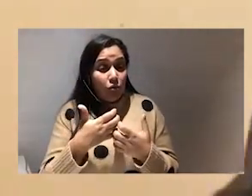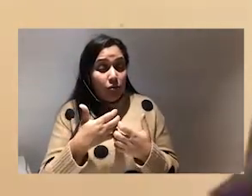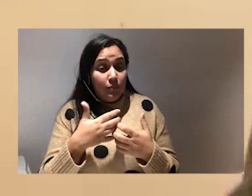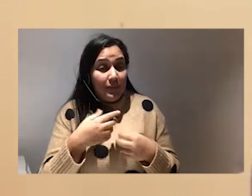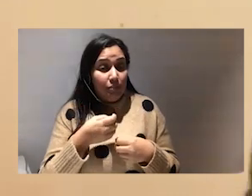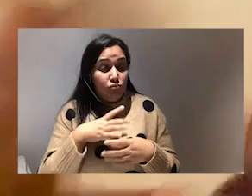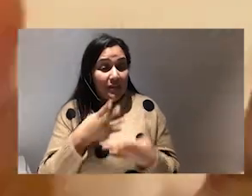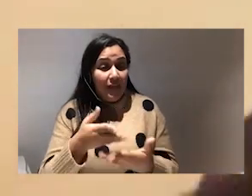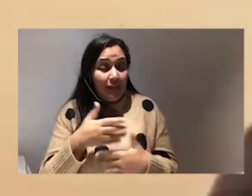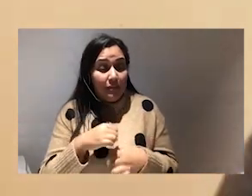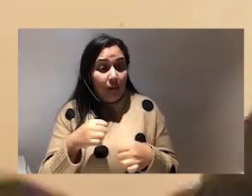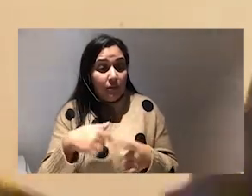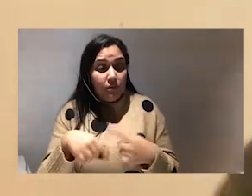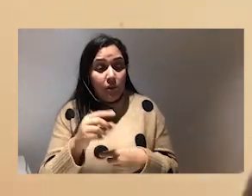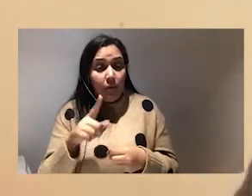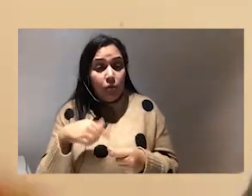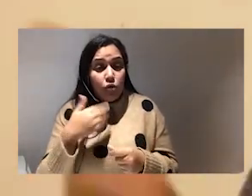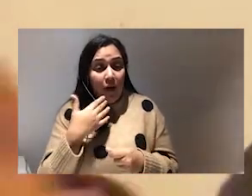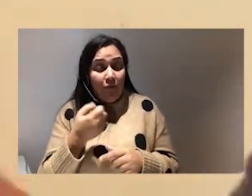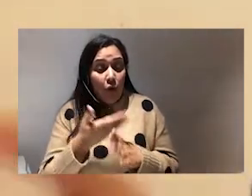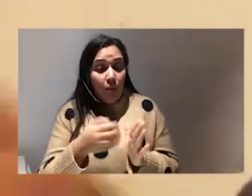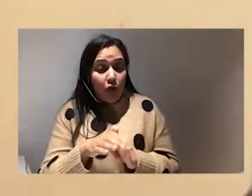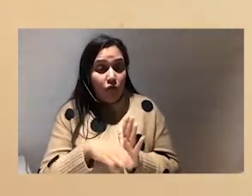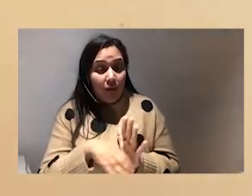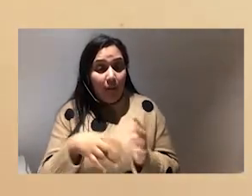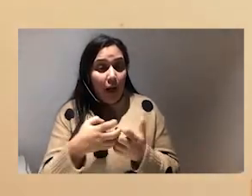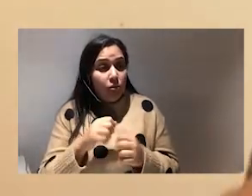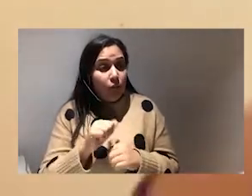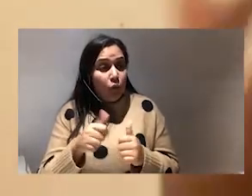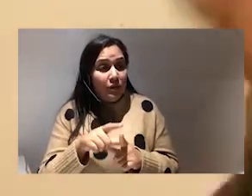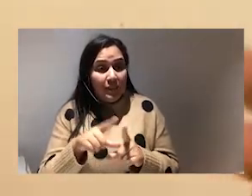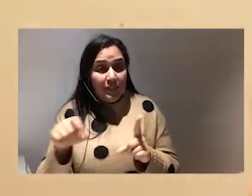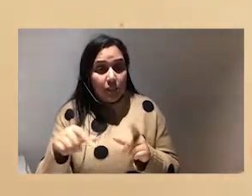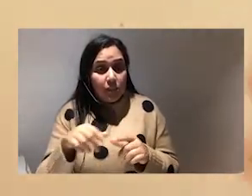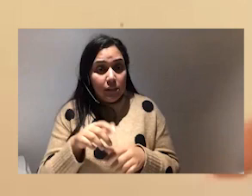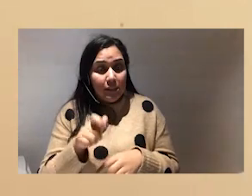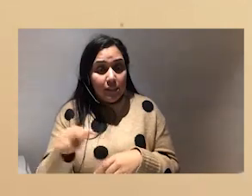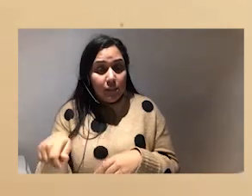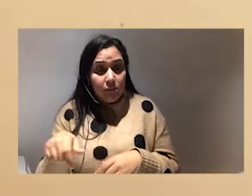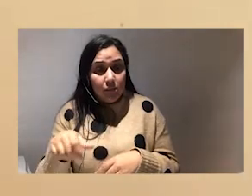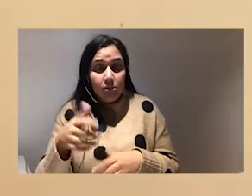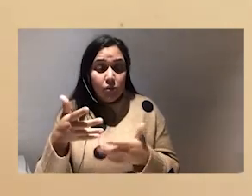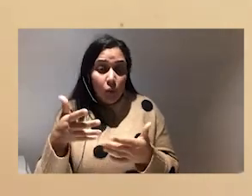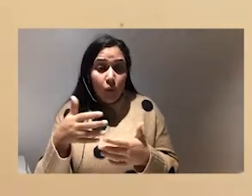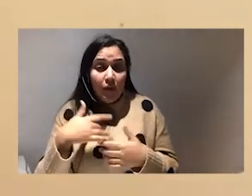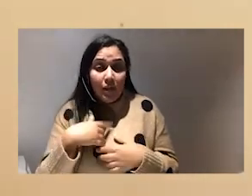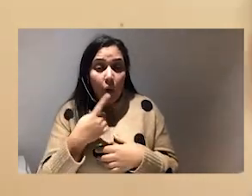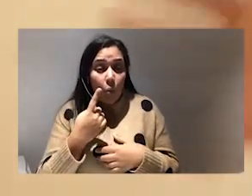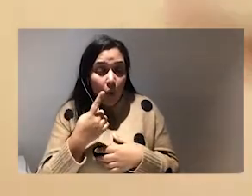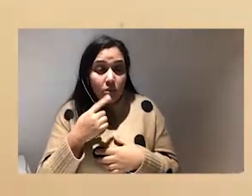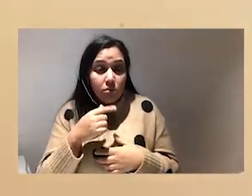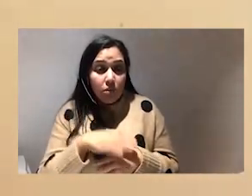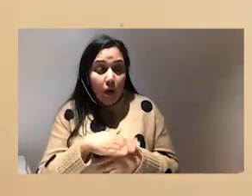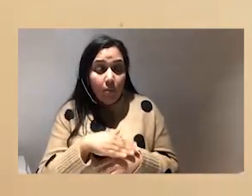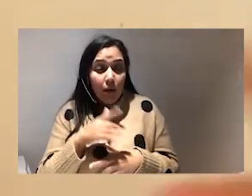some people still don't know because we don't have this on the curriculum right how to be a good digital citizen so in that's in that one that one